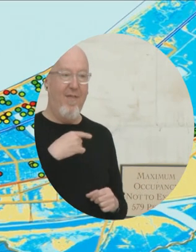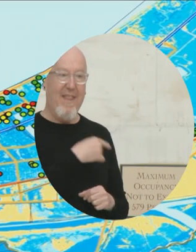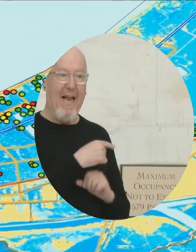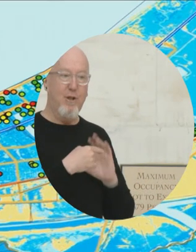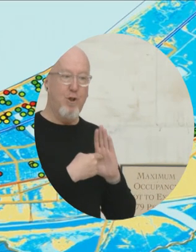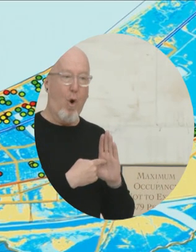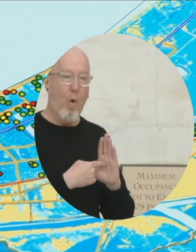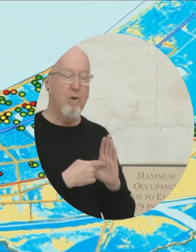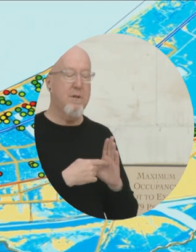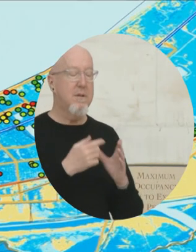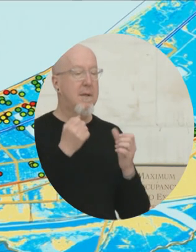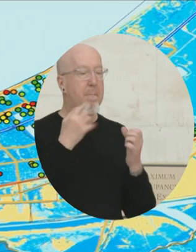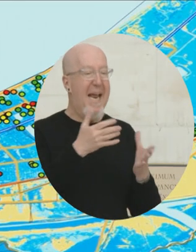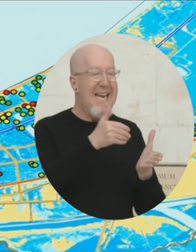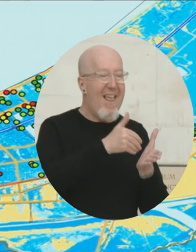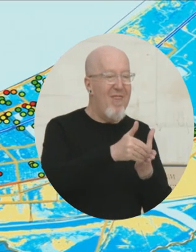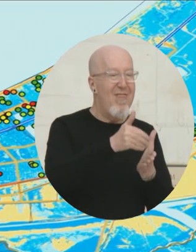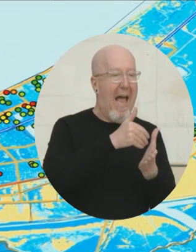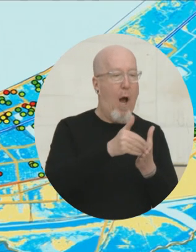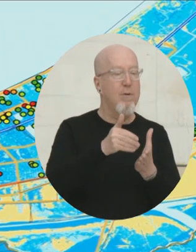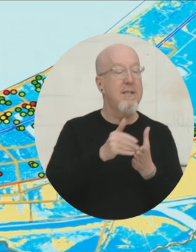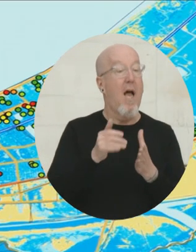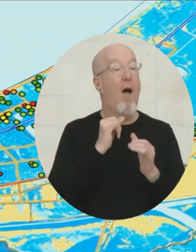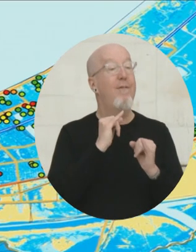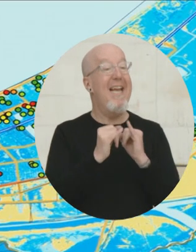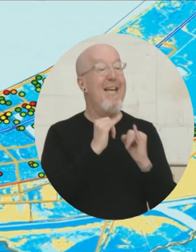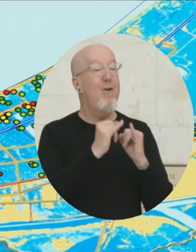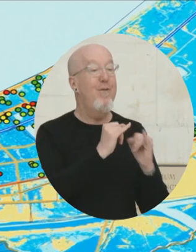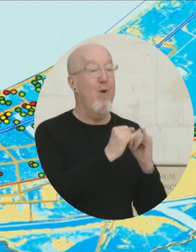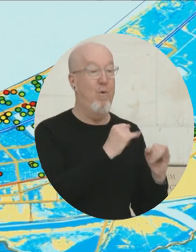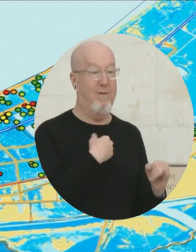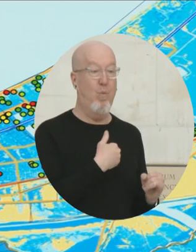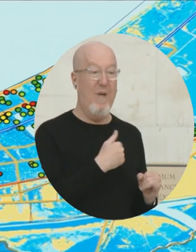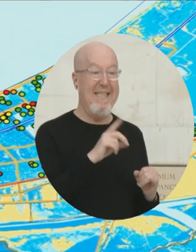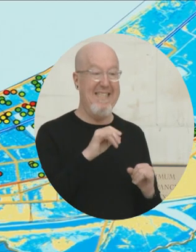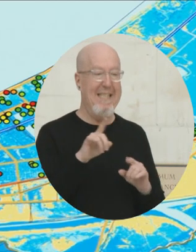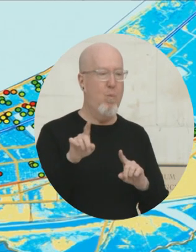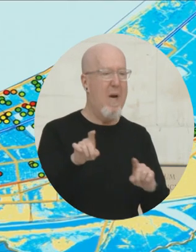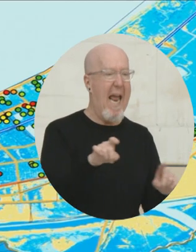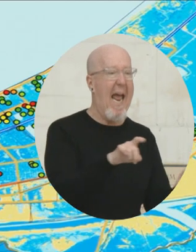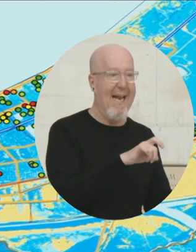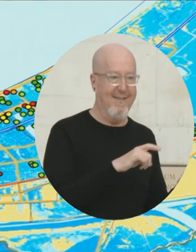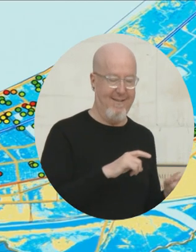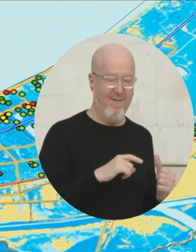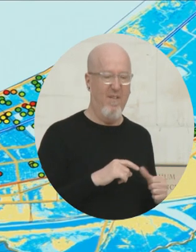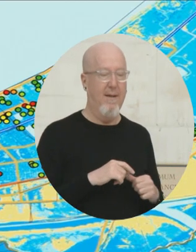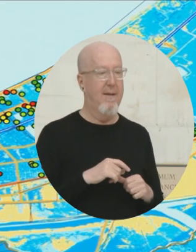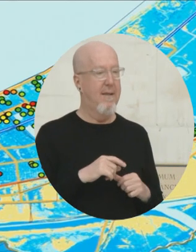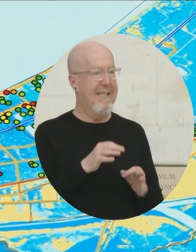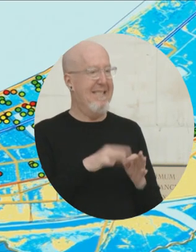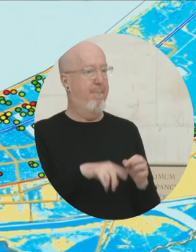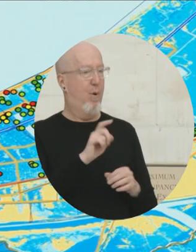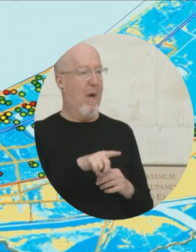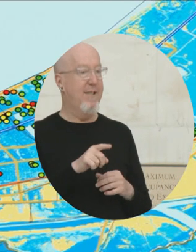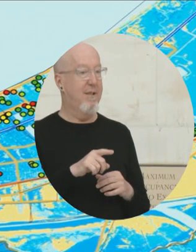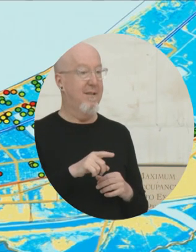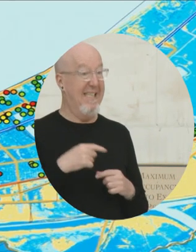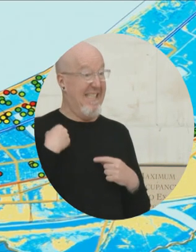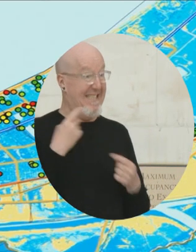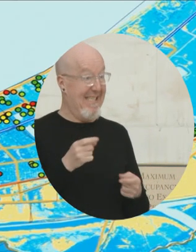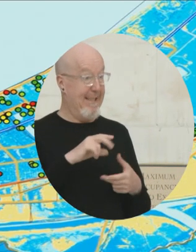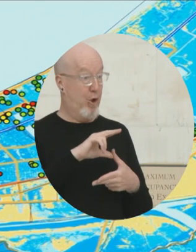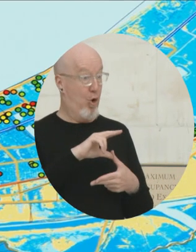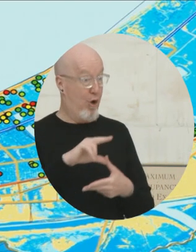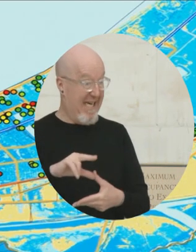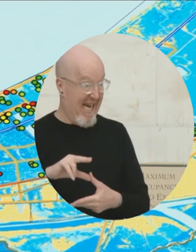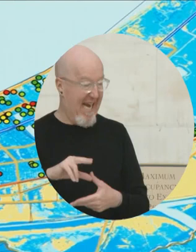on it thousands of interviews that we did with people around the city. And we asked them a very simple question. In the years since Hurricane